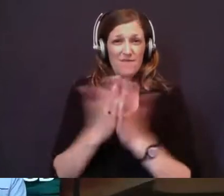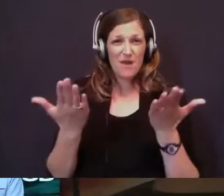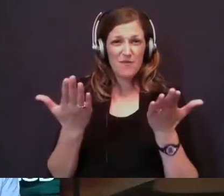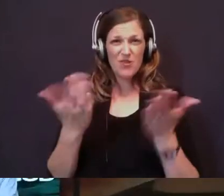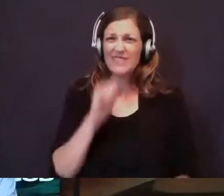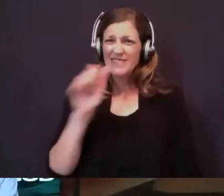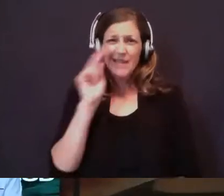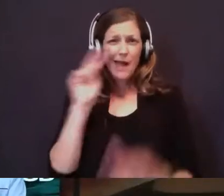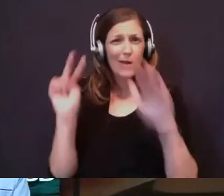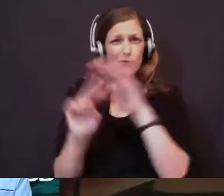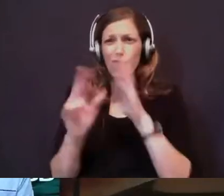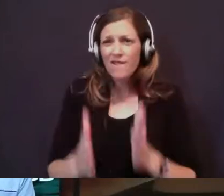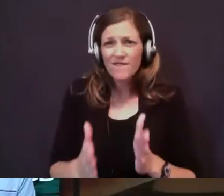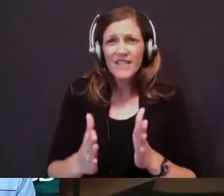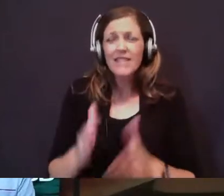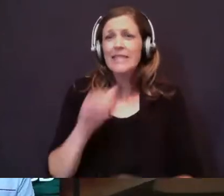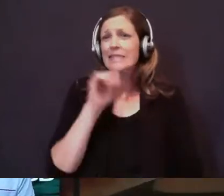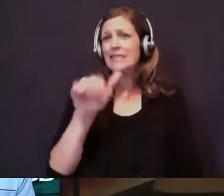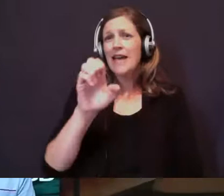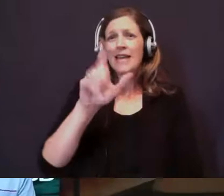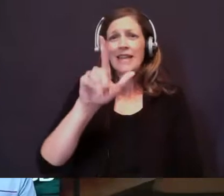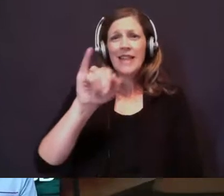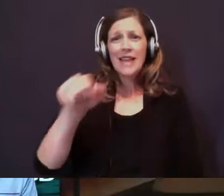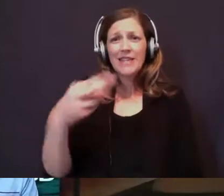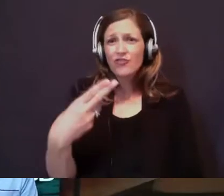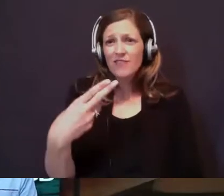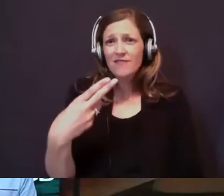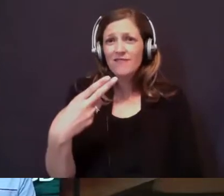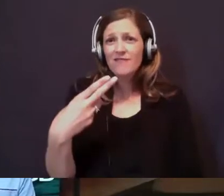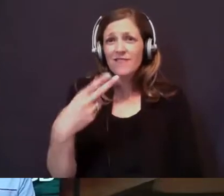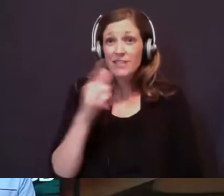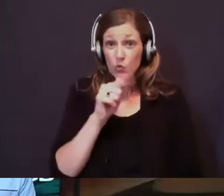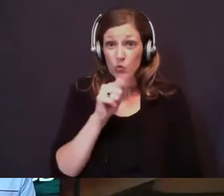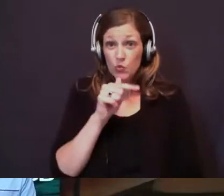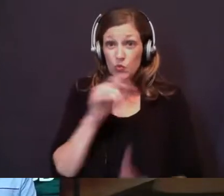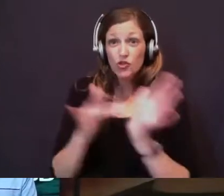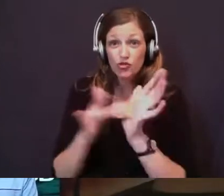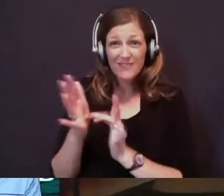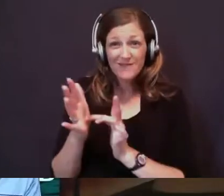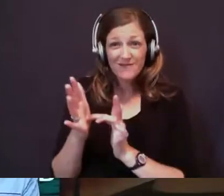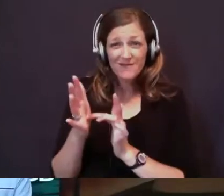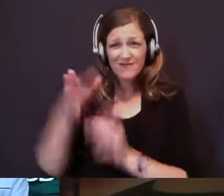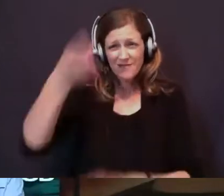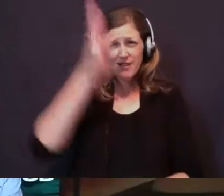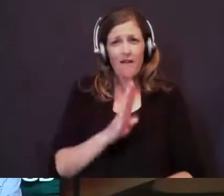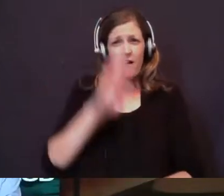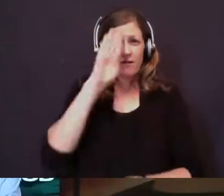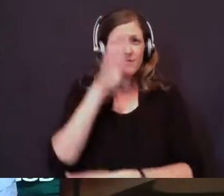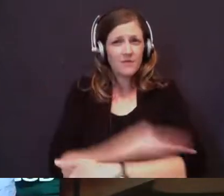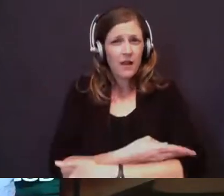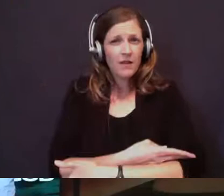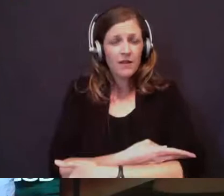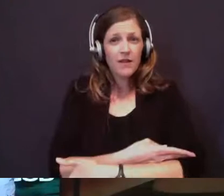a prophet. It's not Elijah. It's Jesus. It's God's son. The